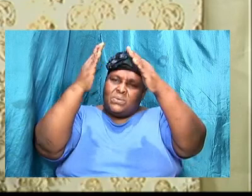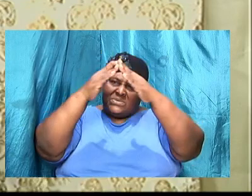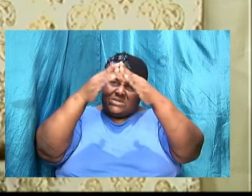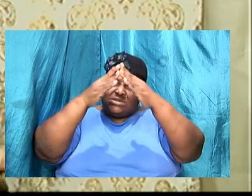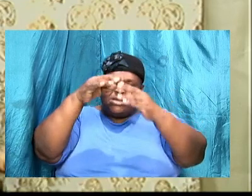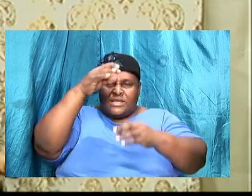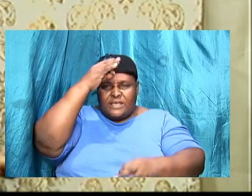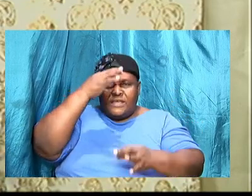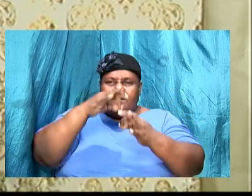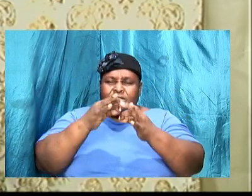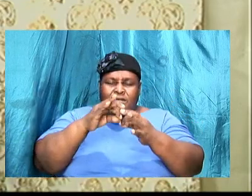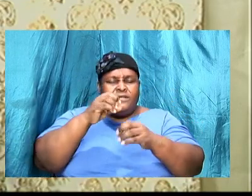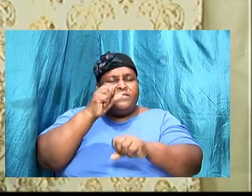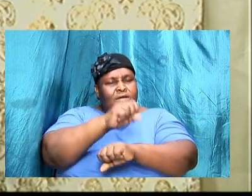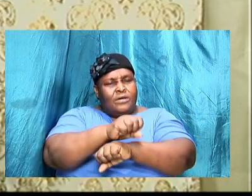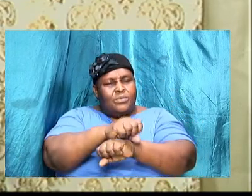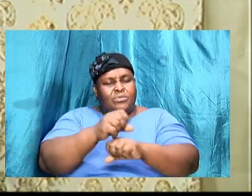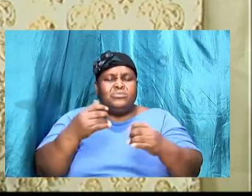faith and works now we know